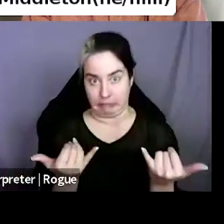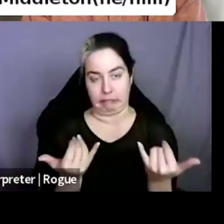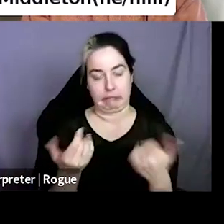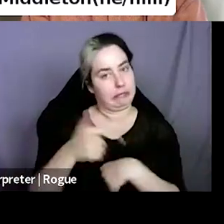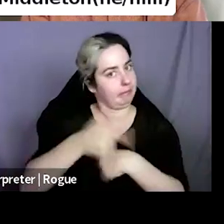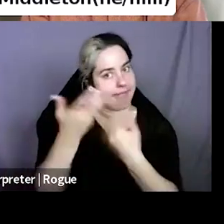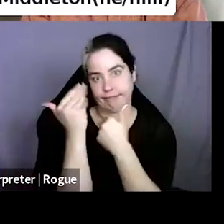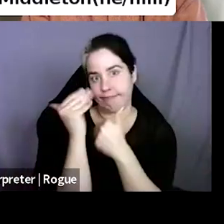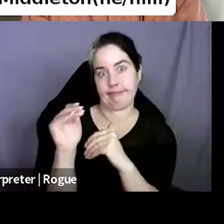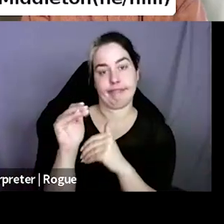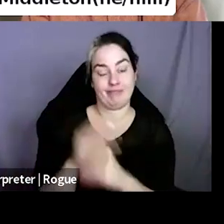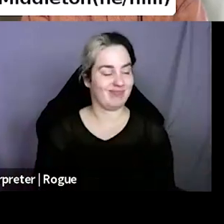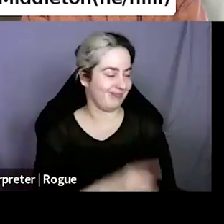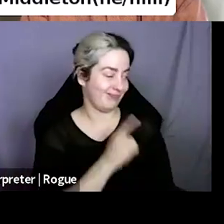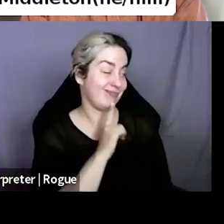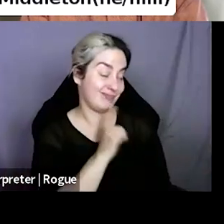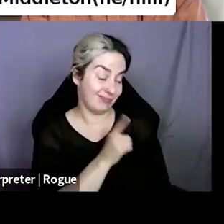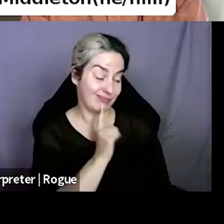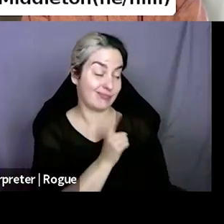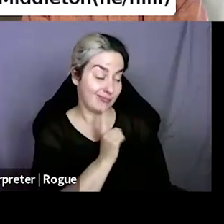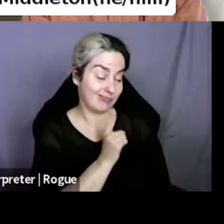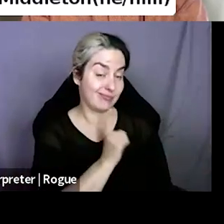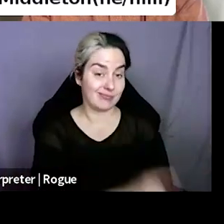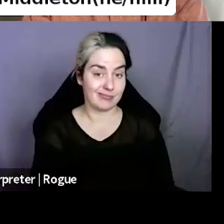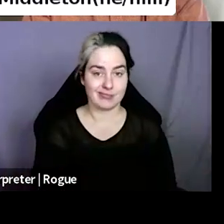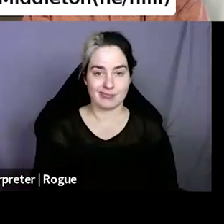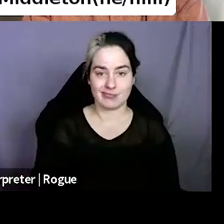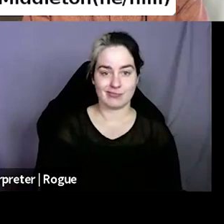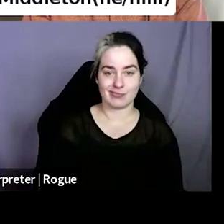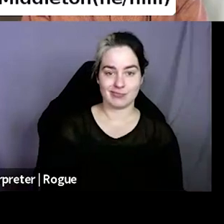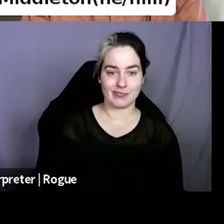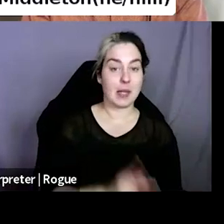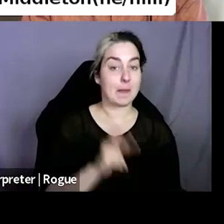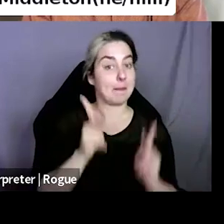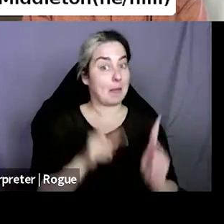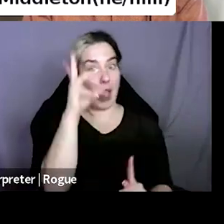That is true. Myth busting right here.